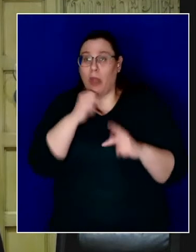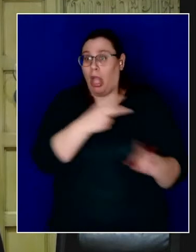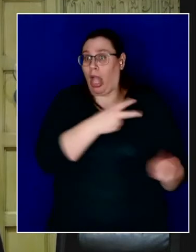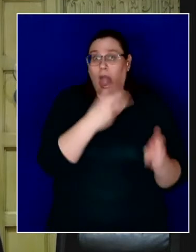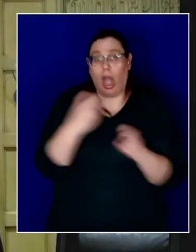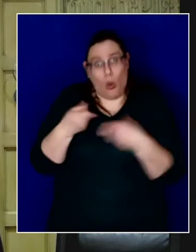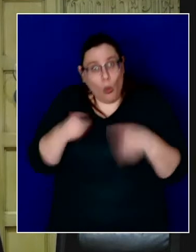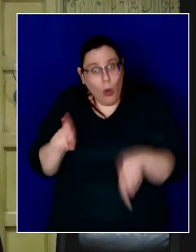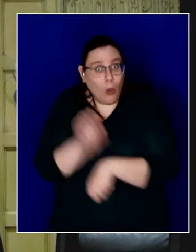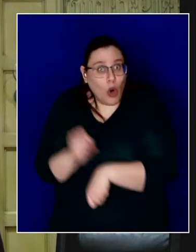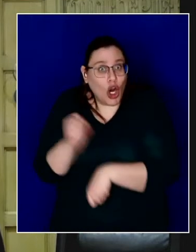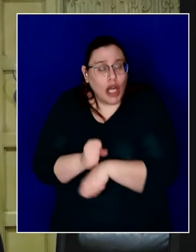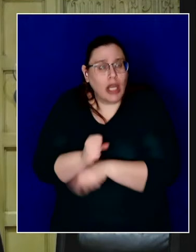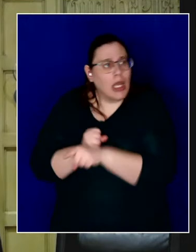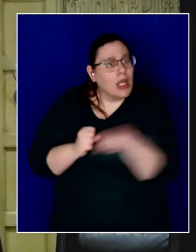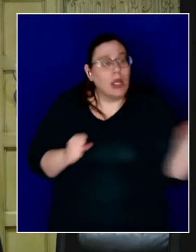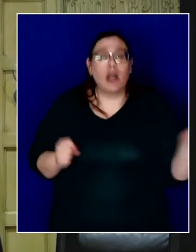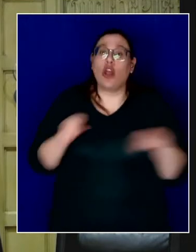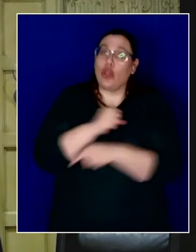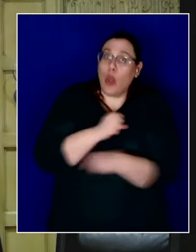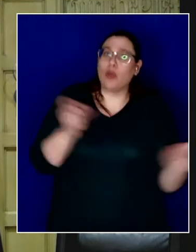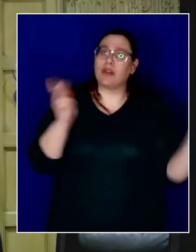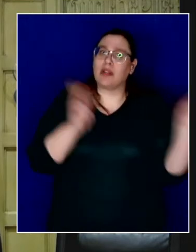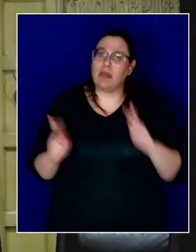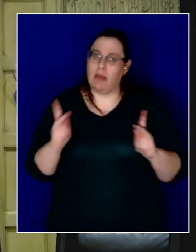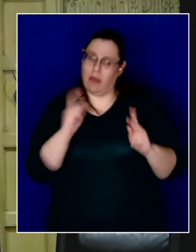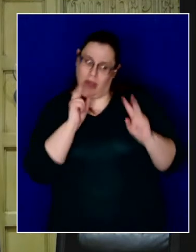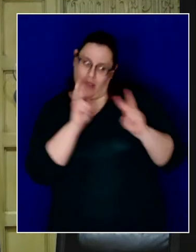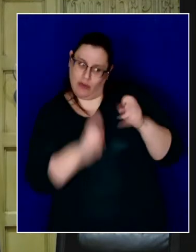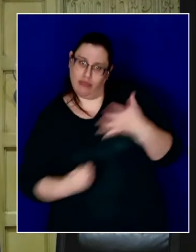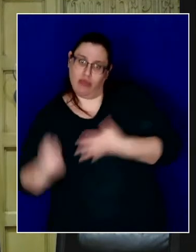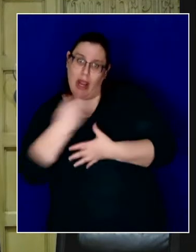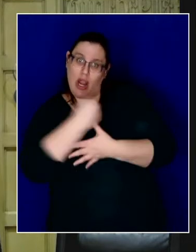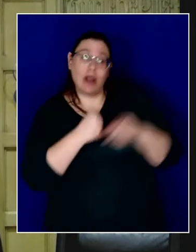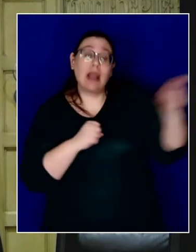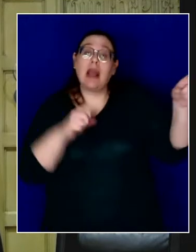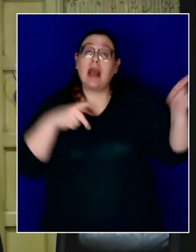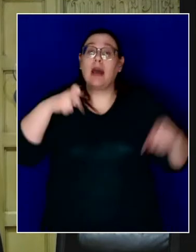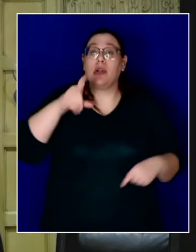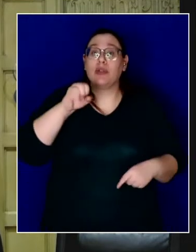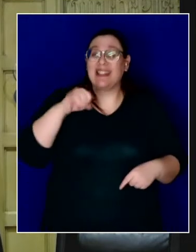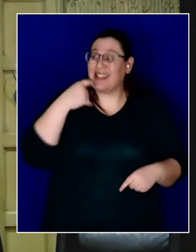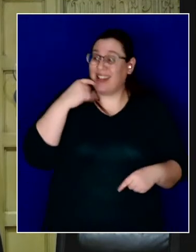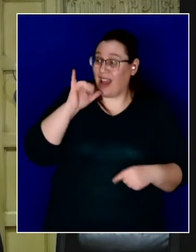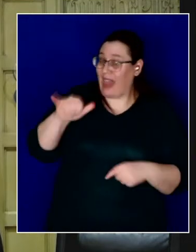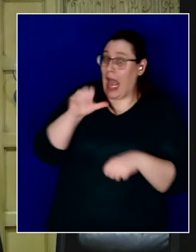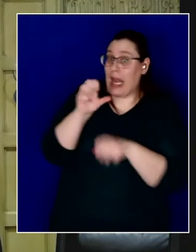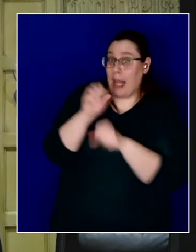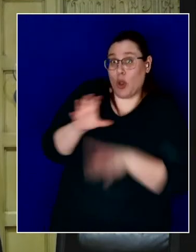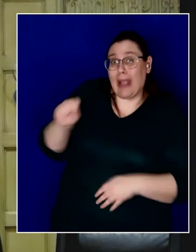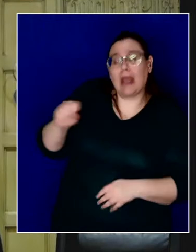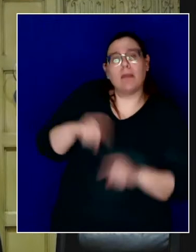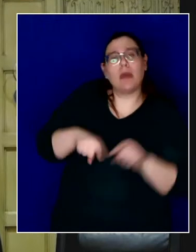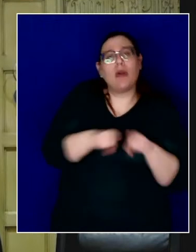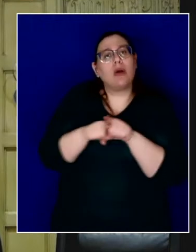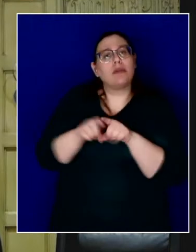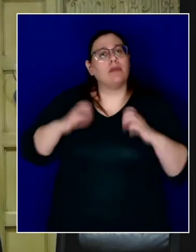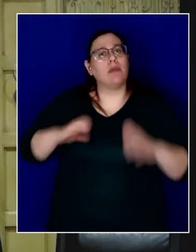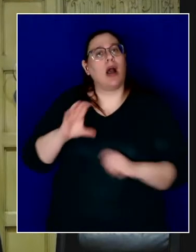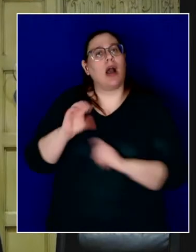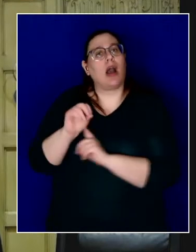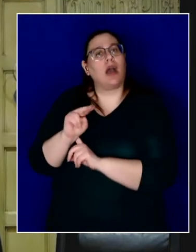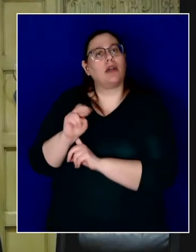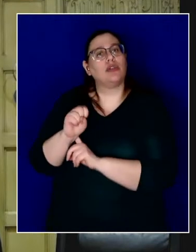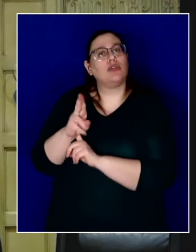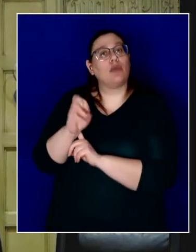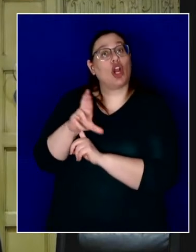line of duty, these are the folks that we need to look at. And she said, and they're not just employees, they're also consumers. When they don't have